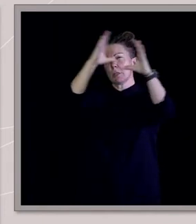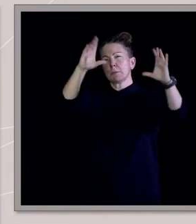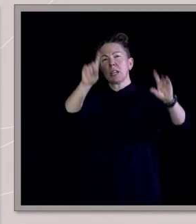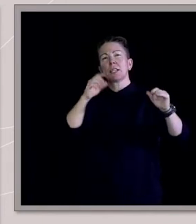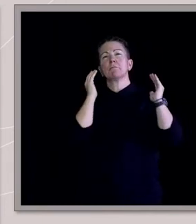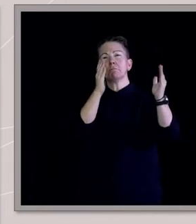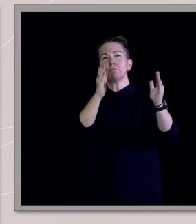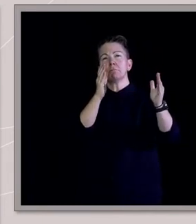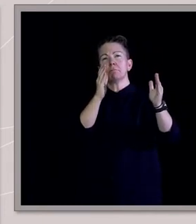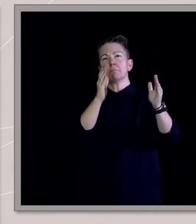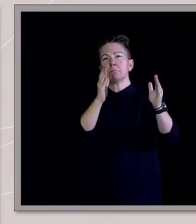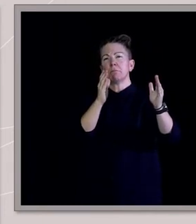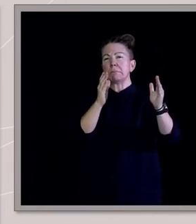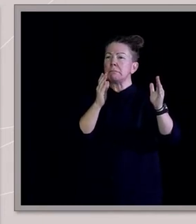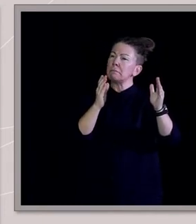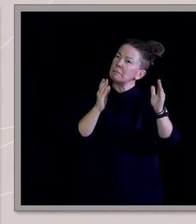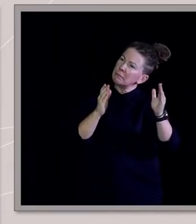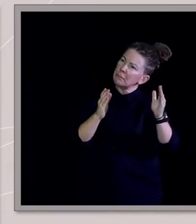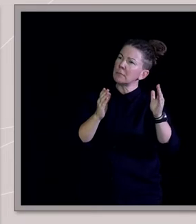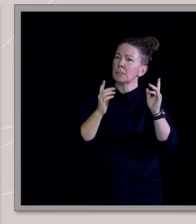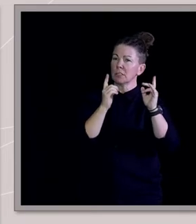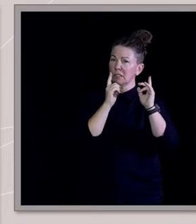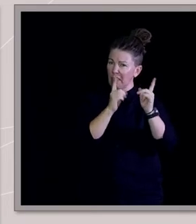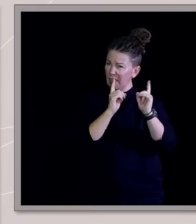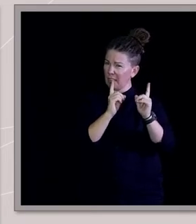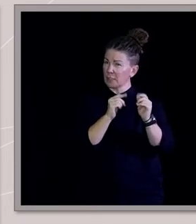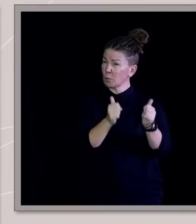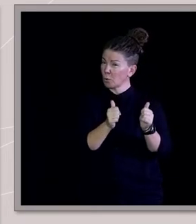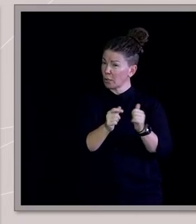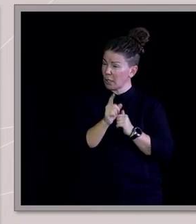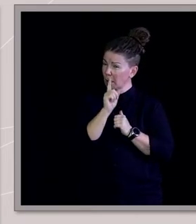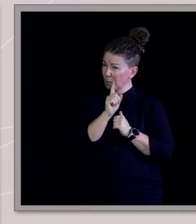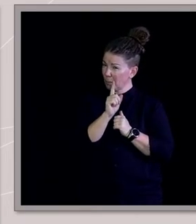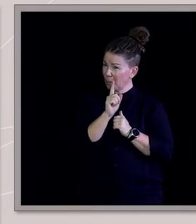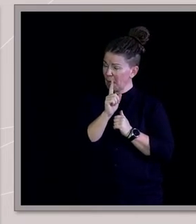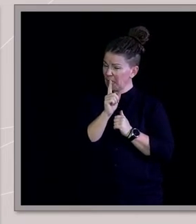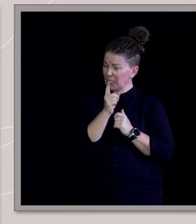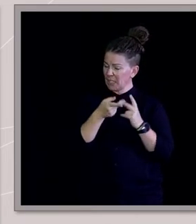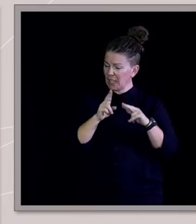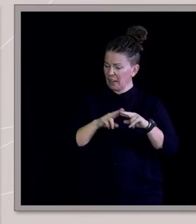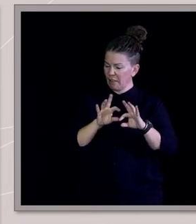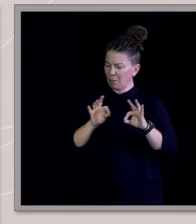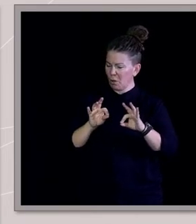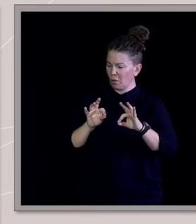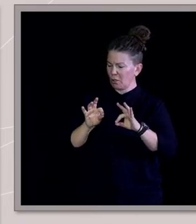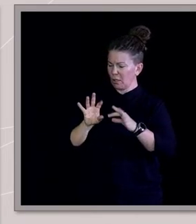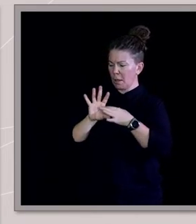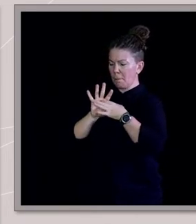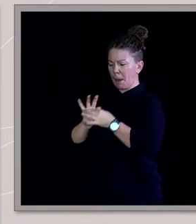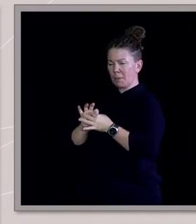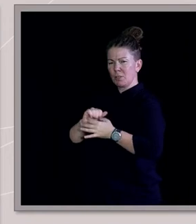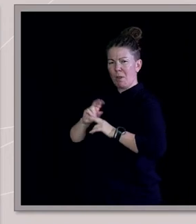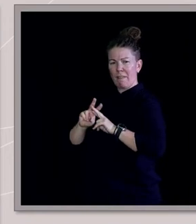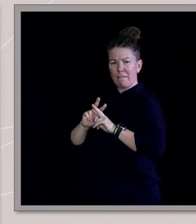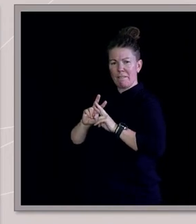that's all good. But no matter how well that goes, if I'm not at peace with my own family, I'll never be